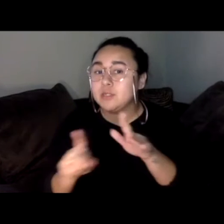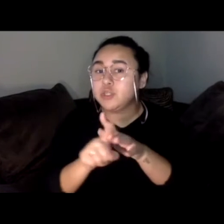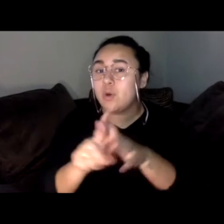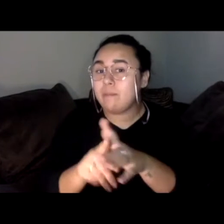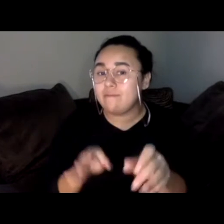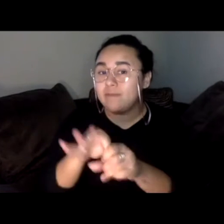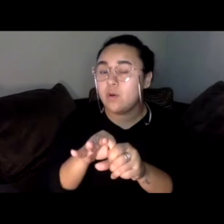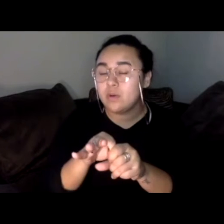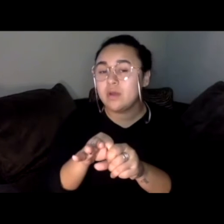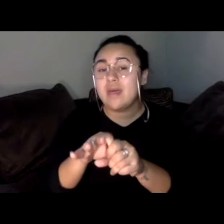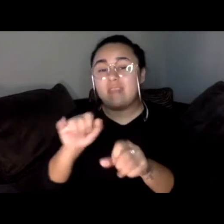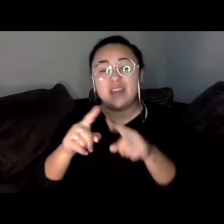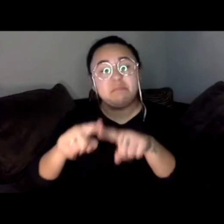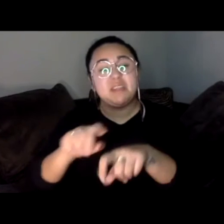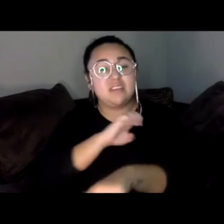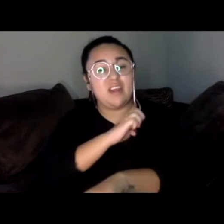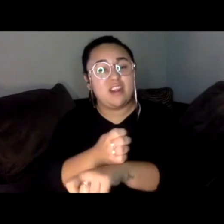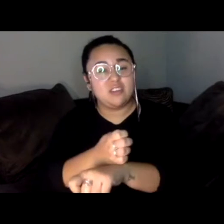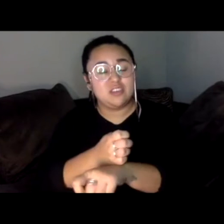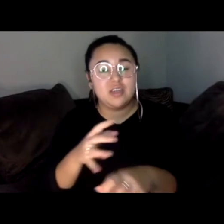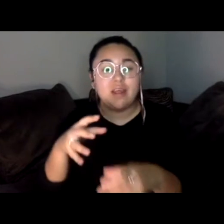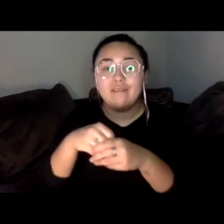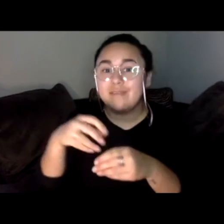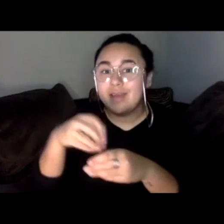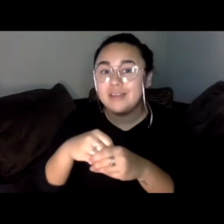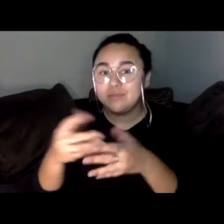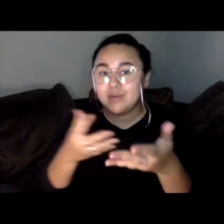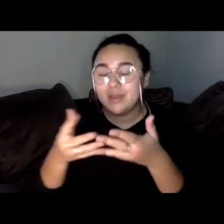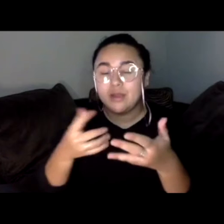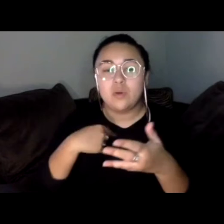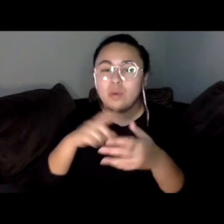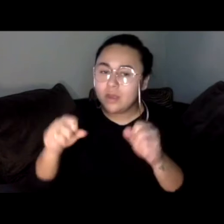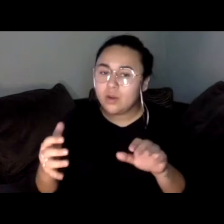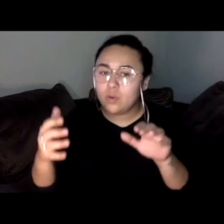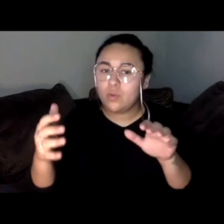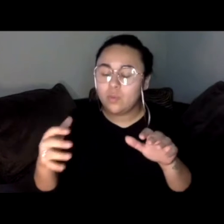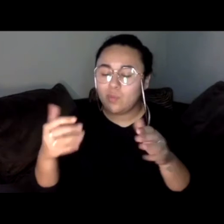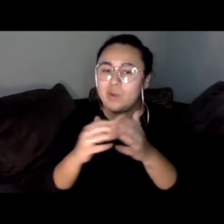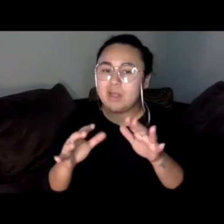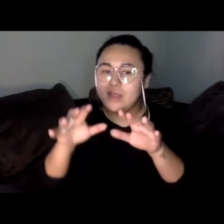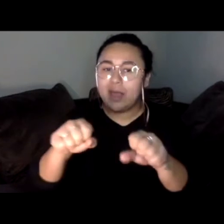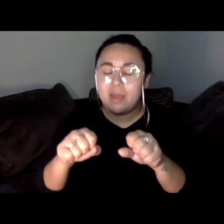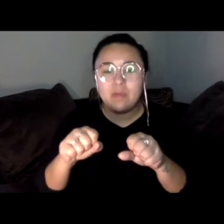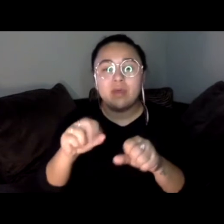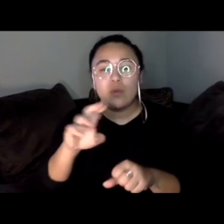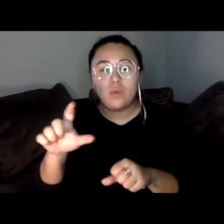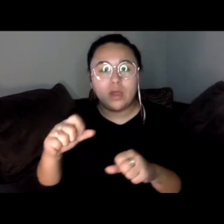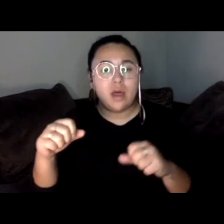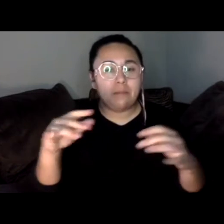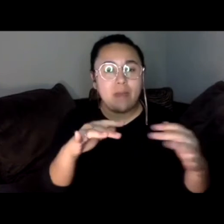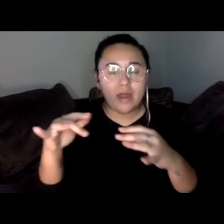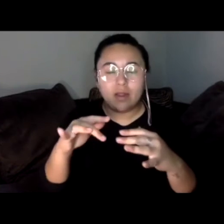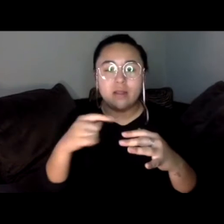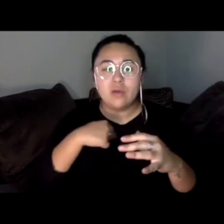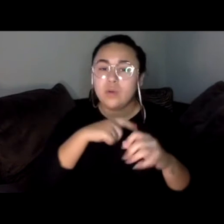energy and engagement. We can all do more to reclaim this recall battle and build progressive momentum to head into the critical